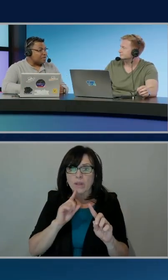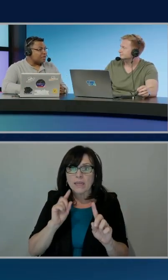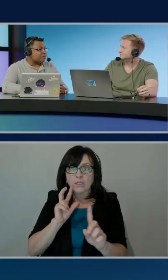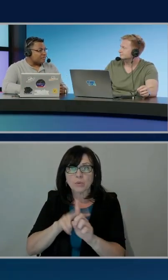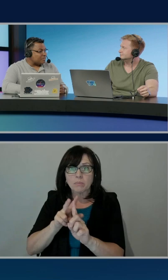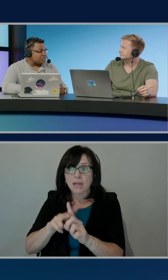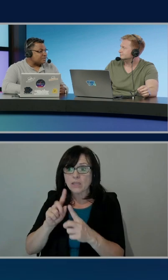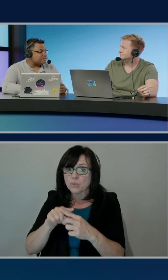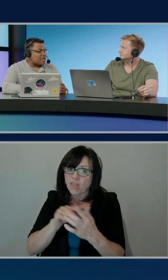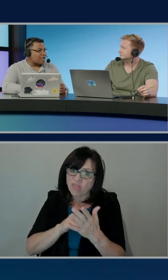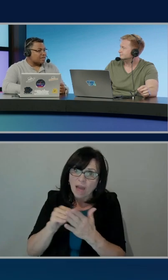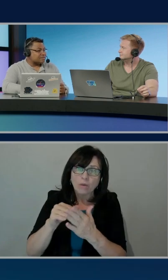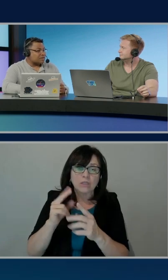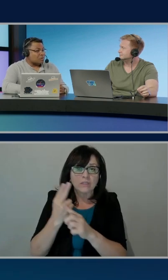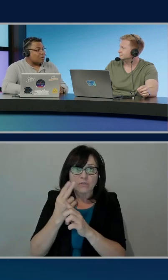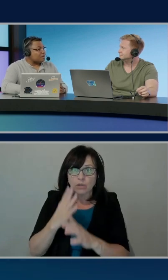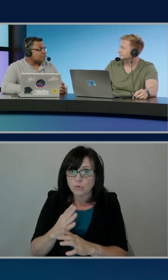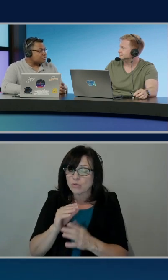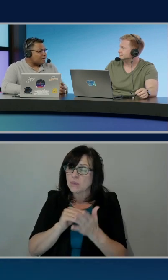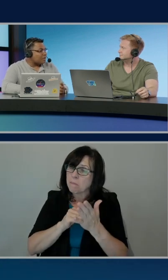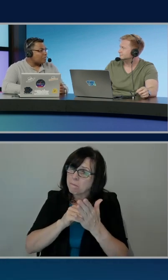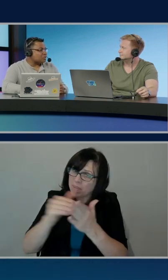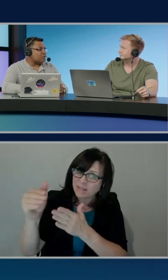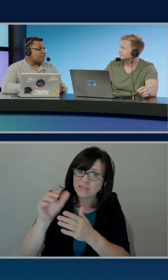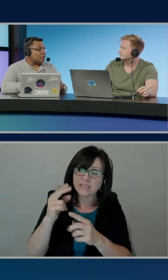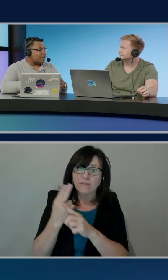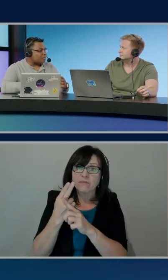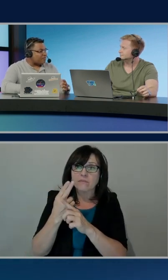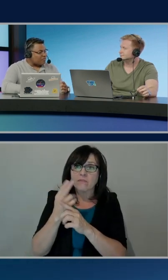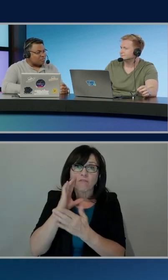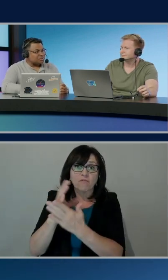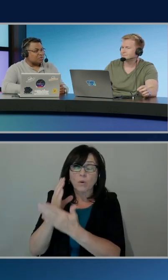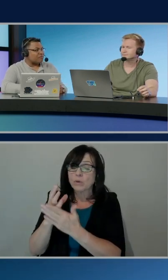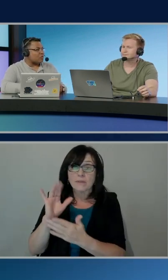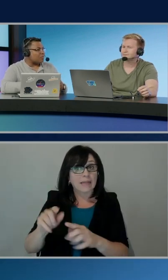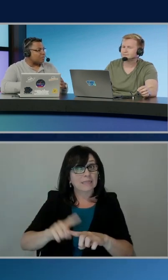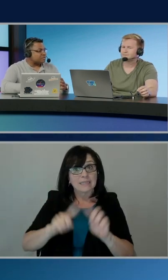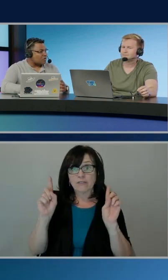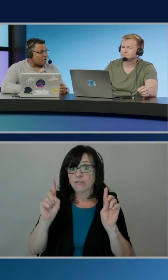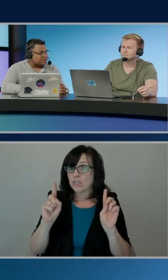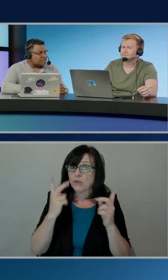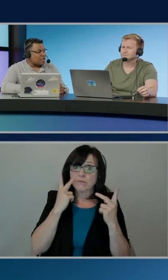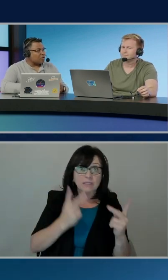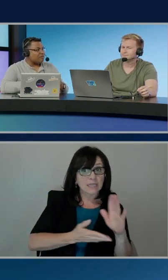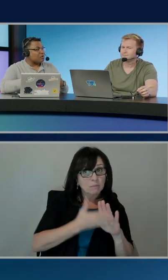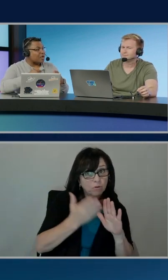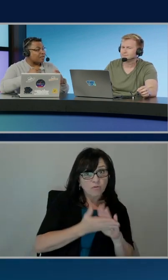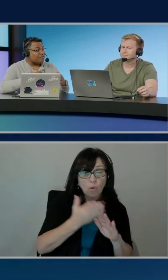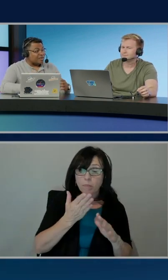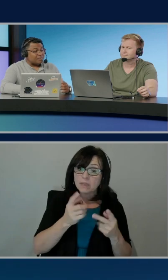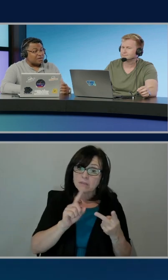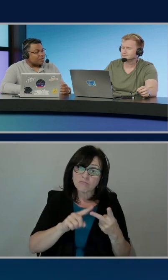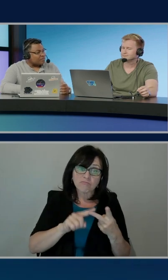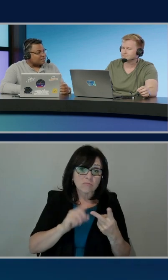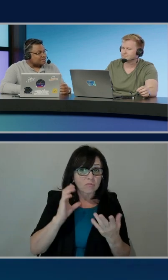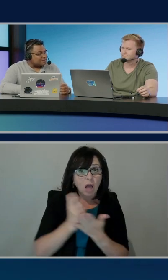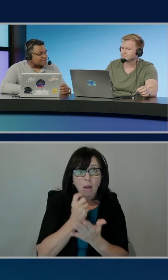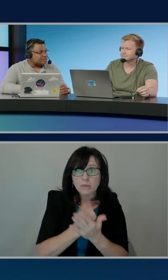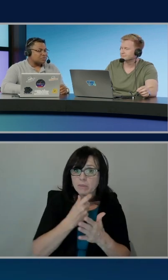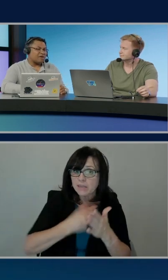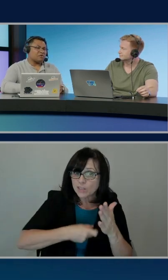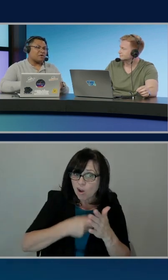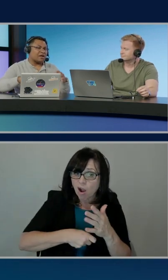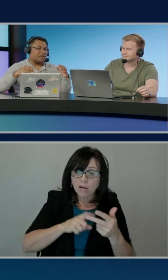users and millions of images is a whole other story, because you have to look at the performance, you have to optimize the cost, you have to look at the availability of the